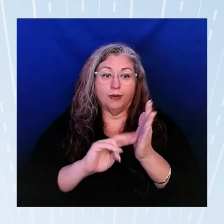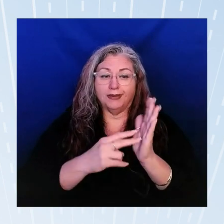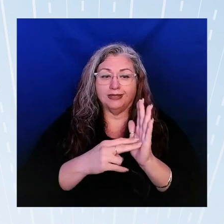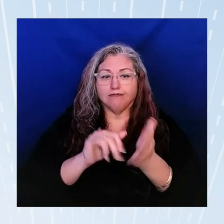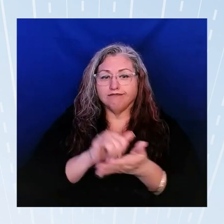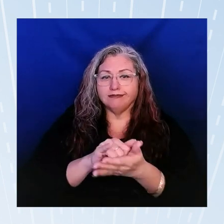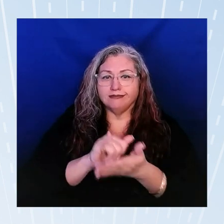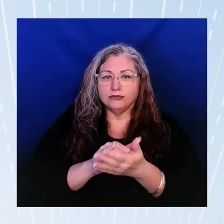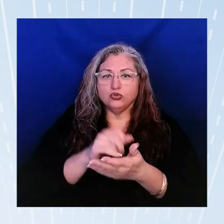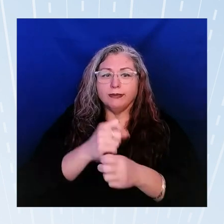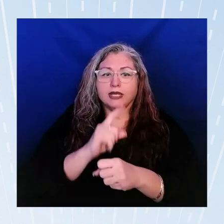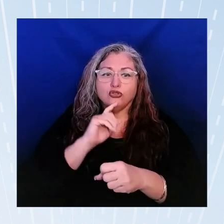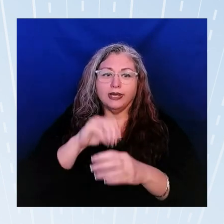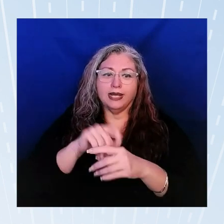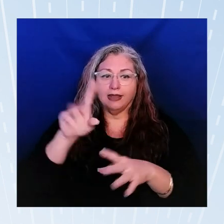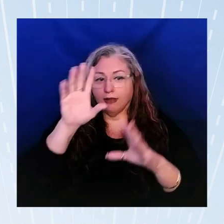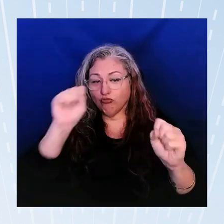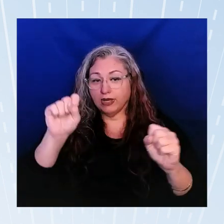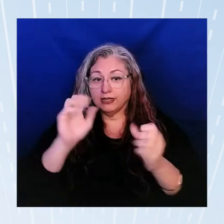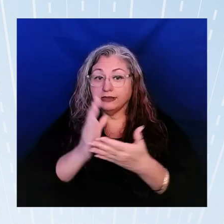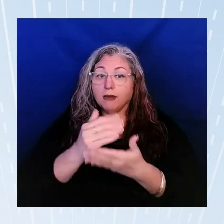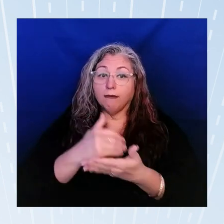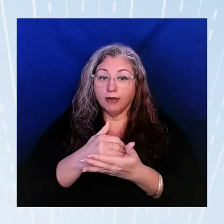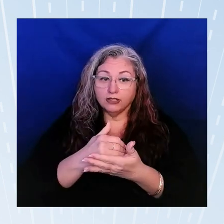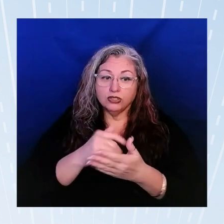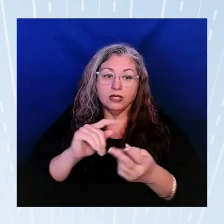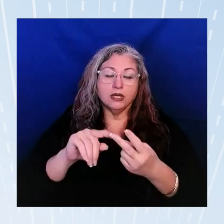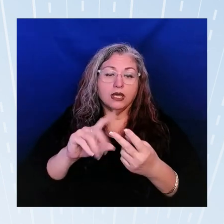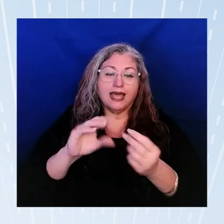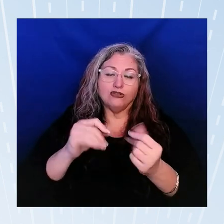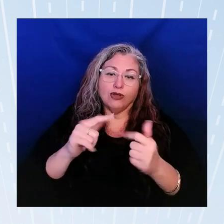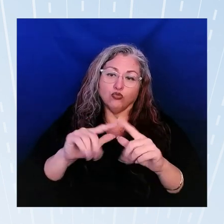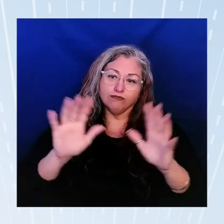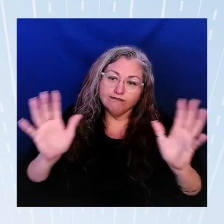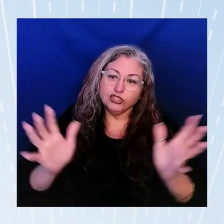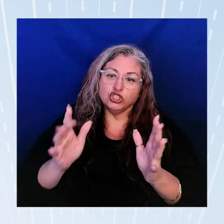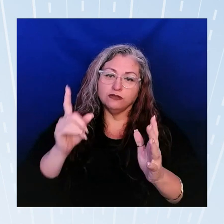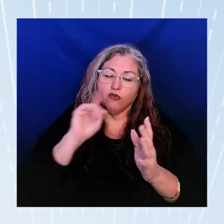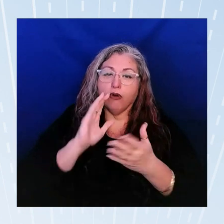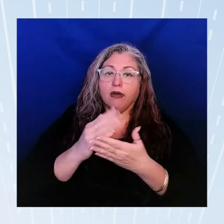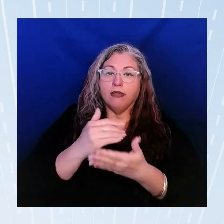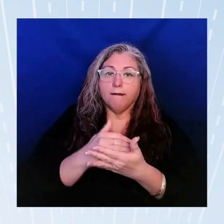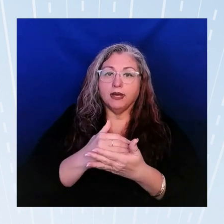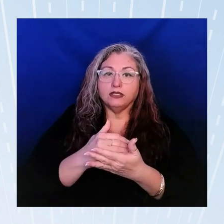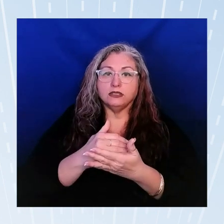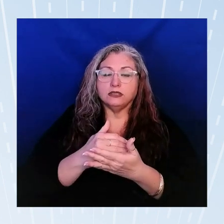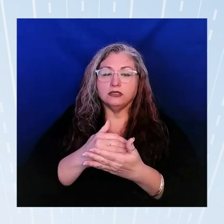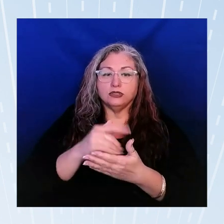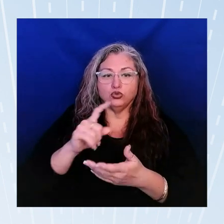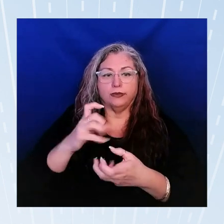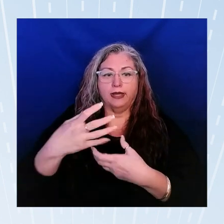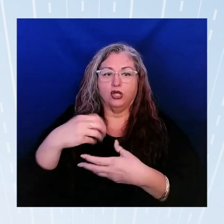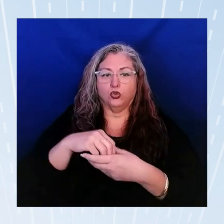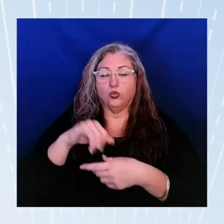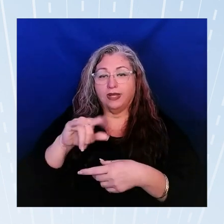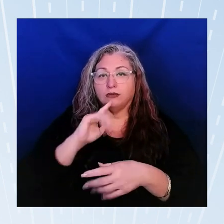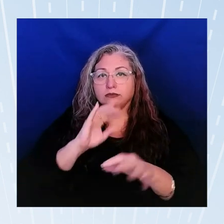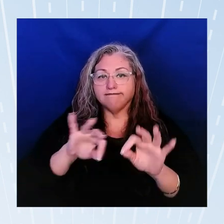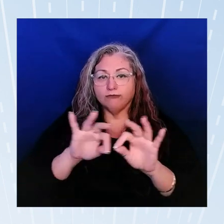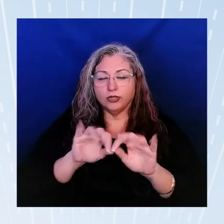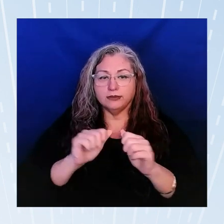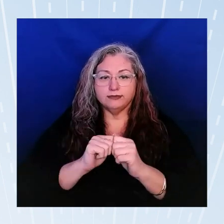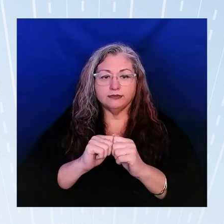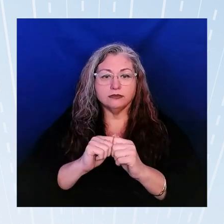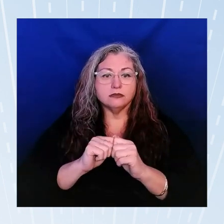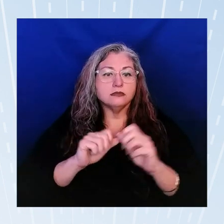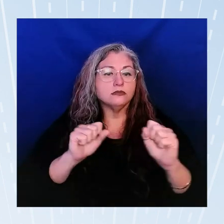it's in the president's budget um and and pushing them for that budget to to to include that is important I mean so